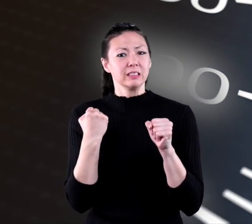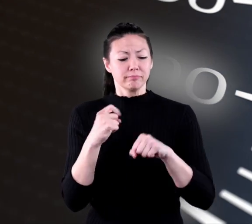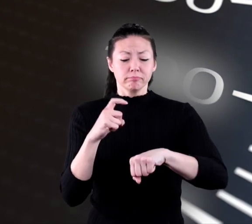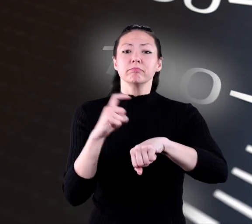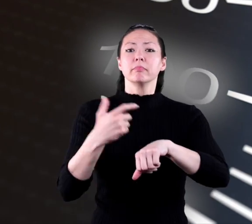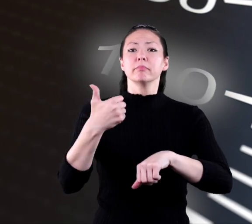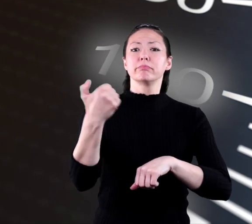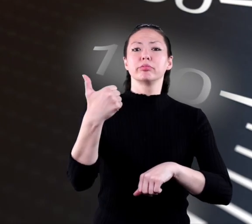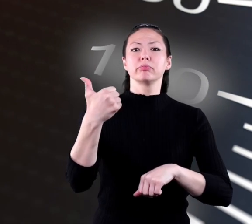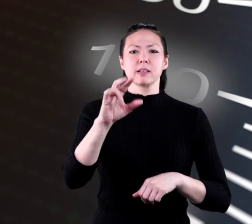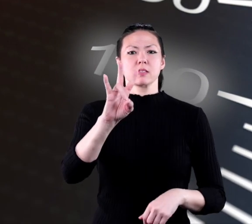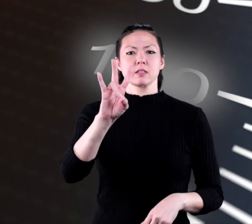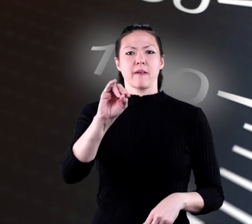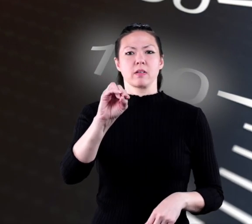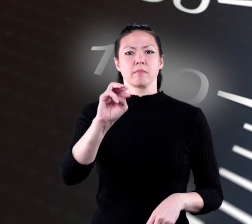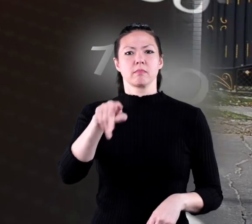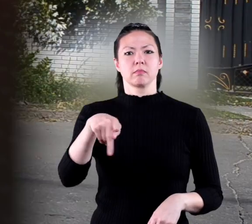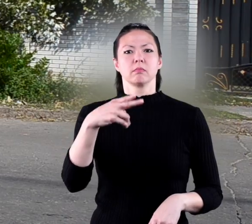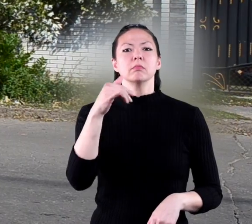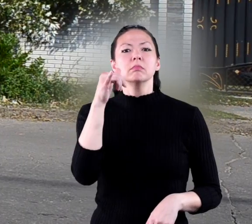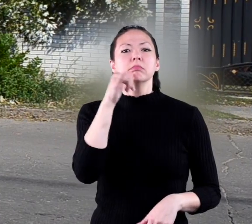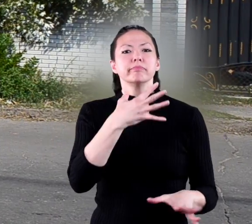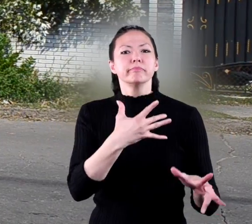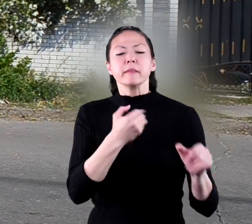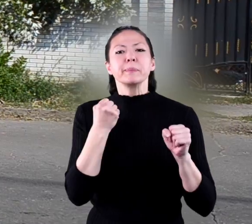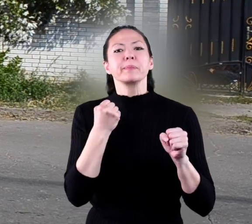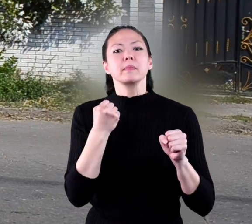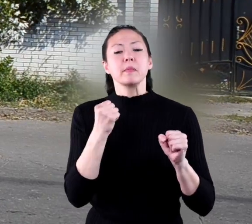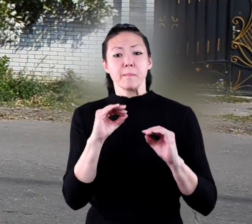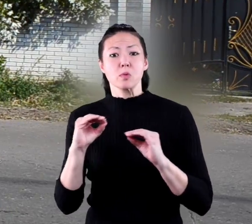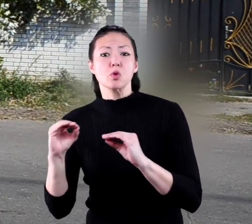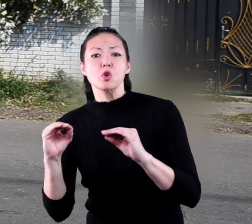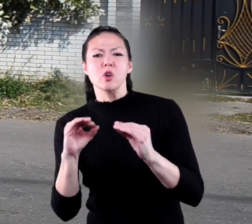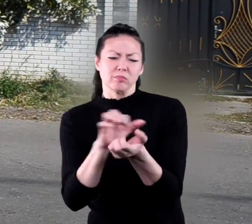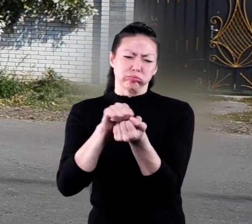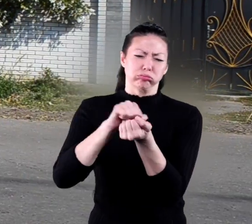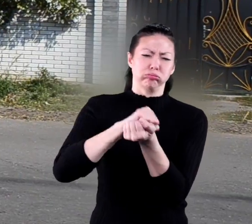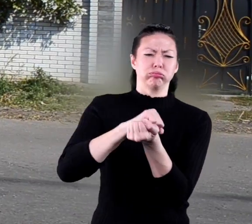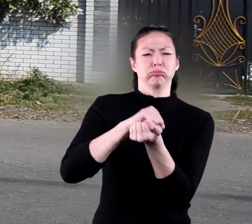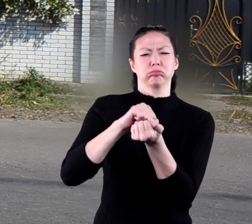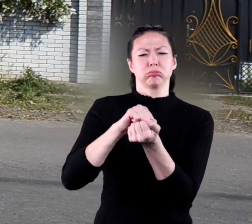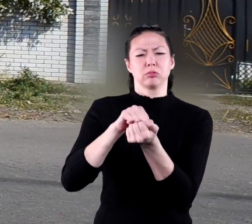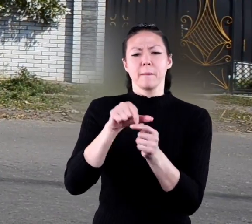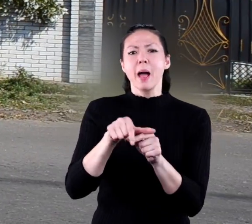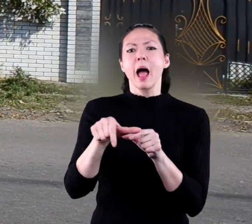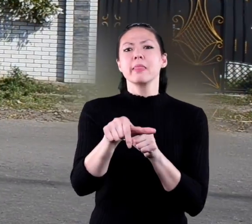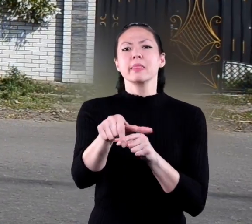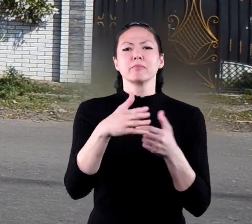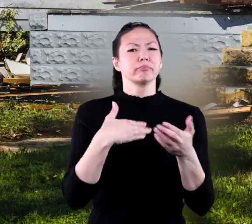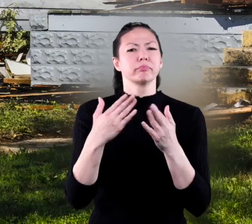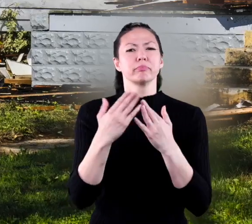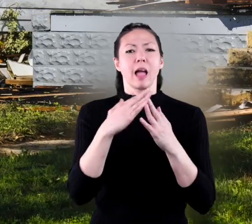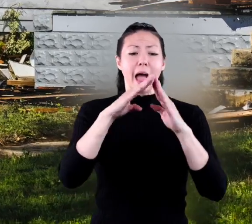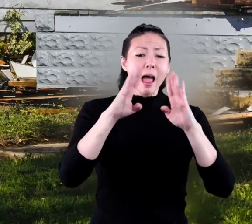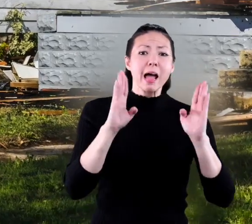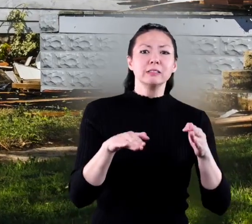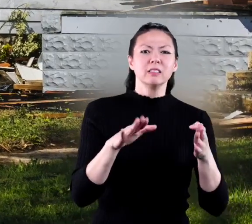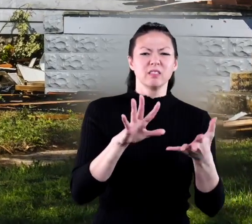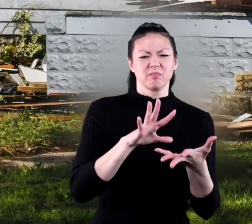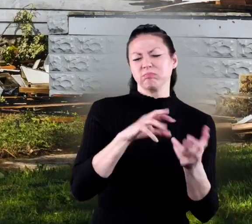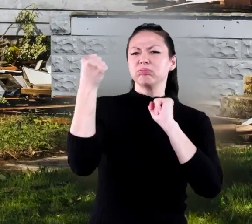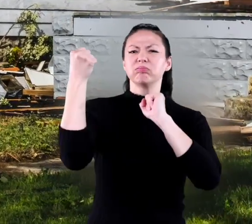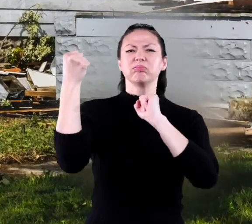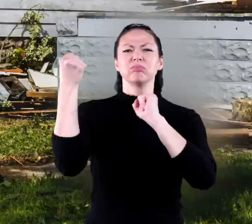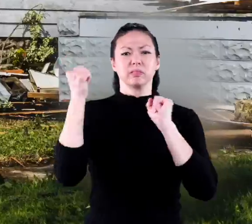clocked at more than 70 miles per hour, and so, they move shredding everything in their path. Houses become